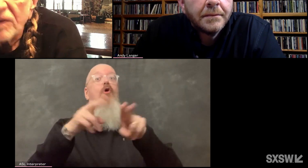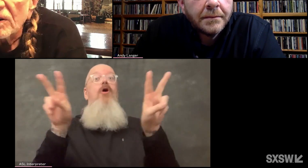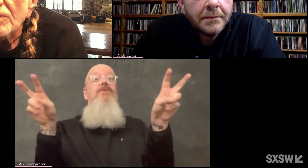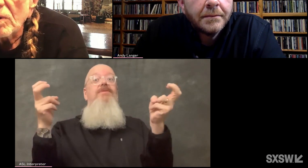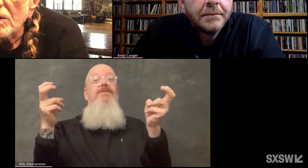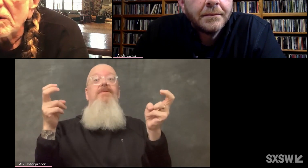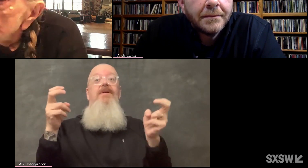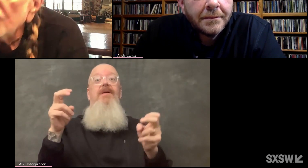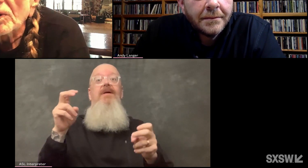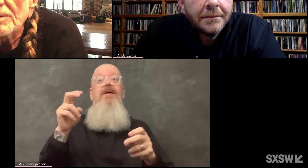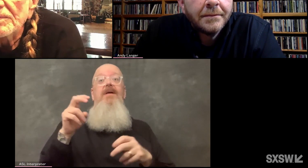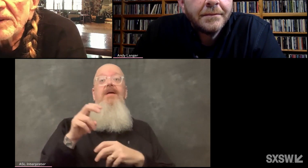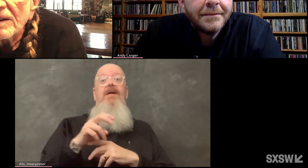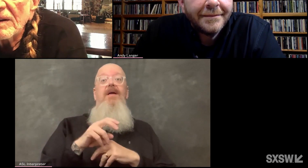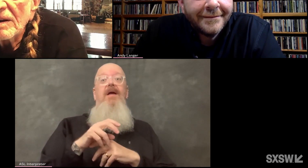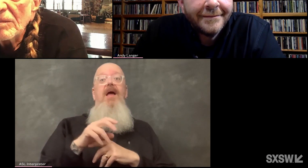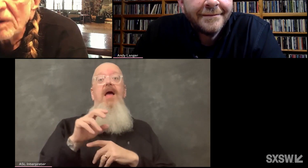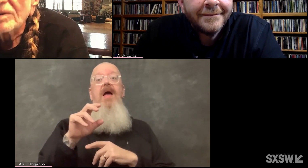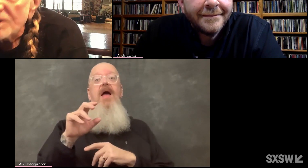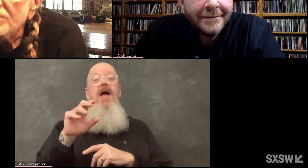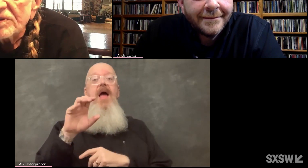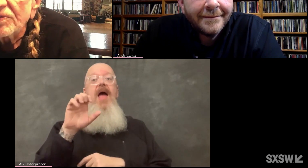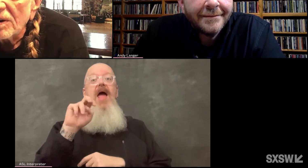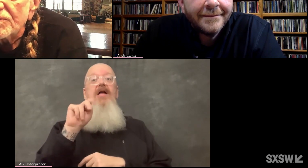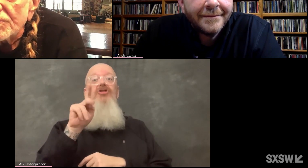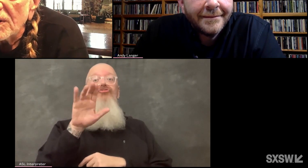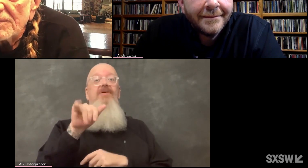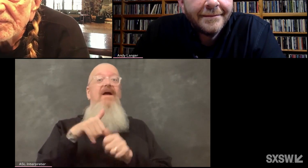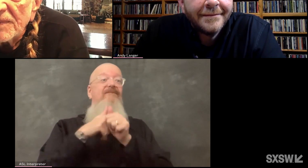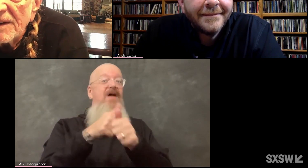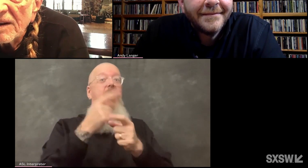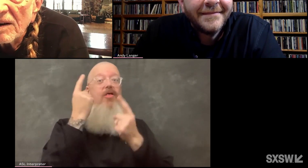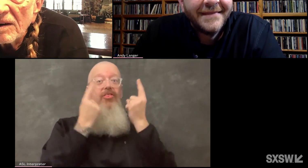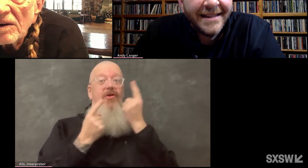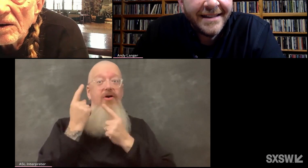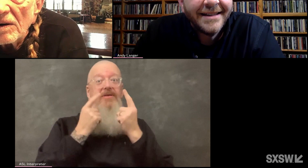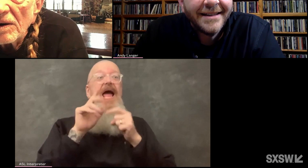So be careful what you ask for, because energy follows thought.